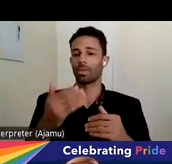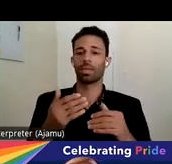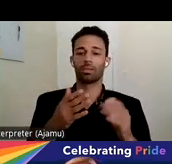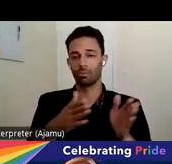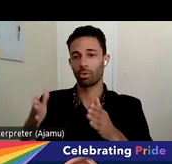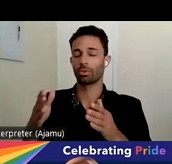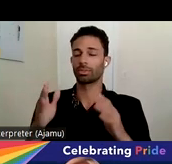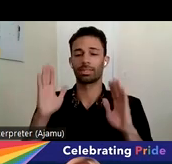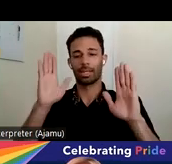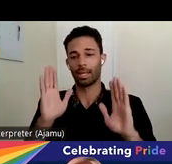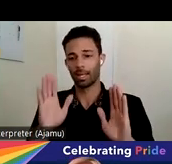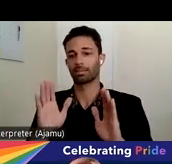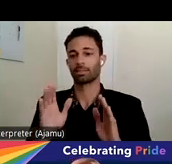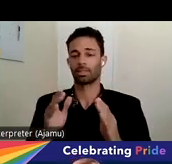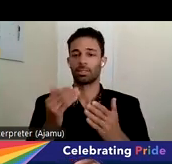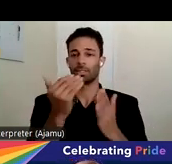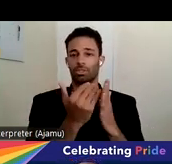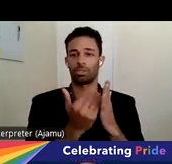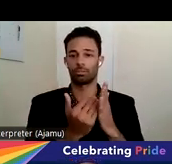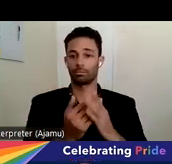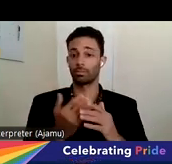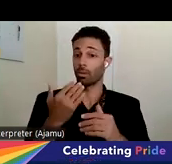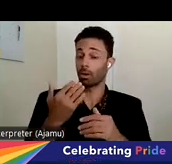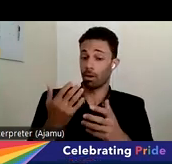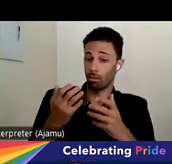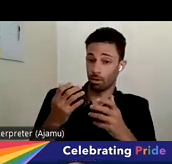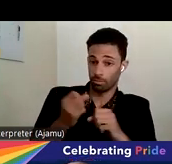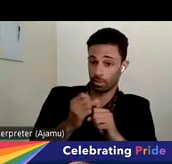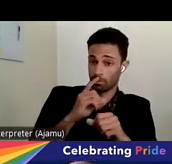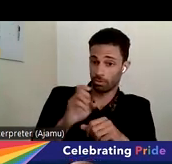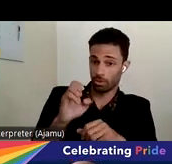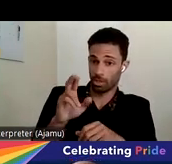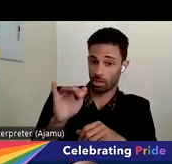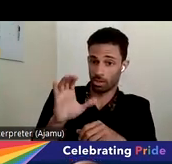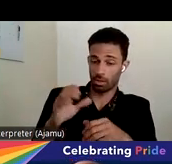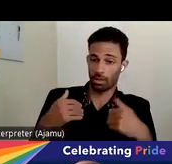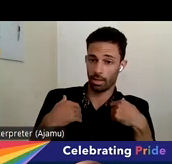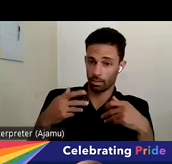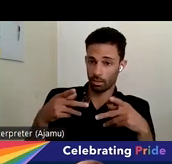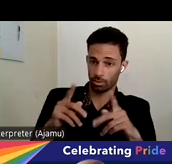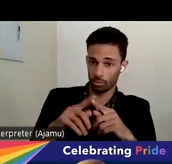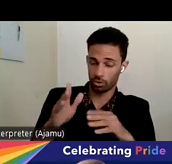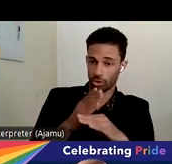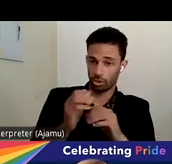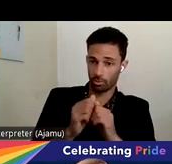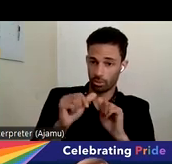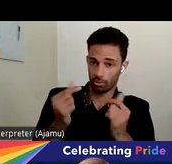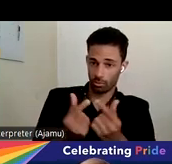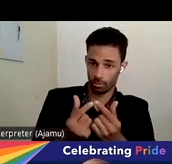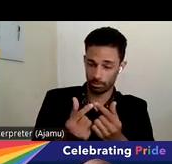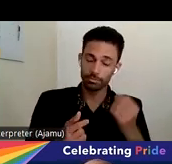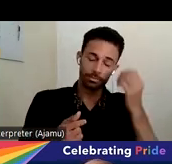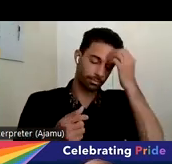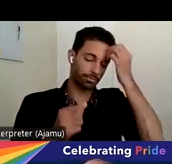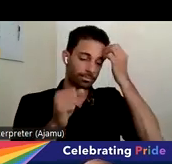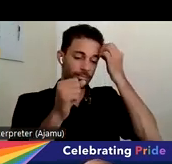excellent agenda i want to make sure that eric has an opportunity um to share with the group yeah thank you susan